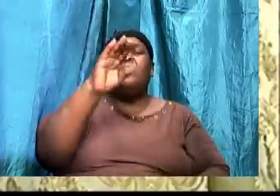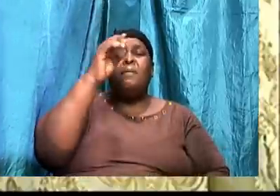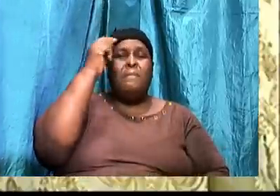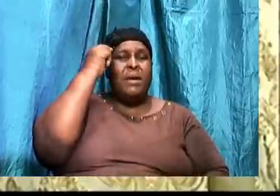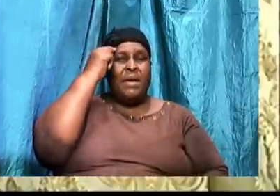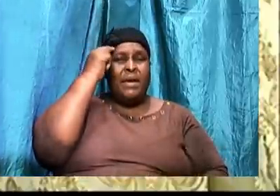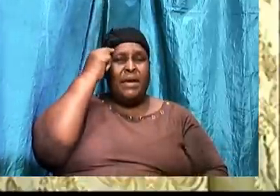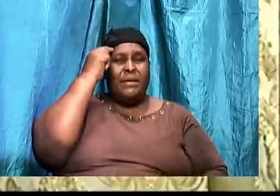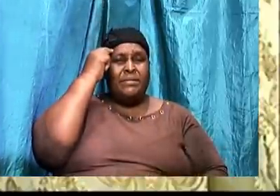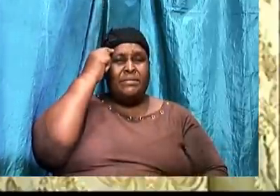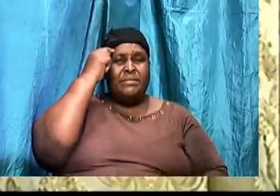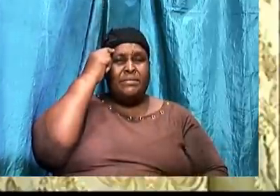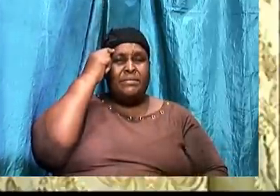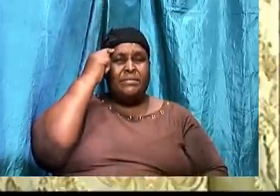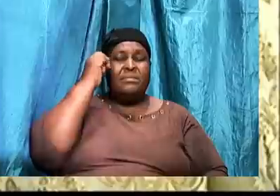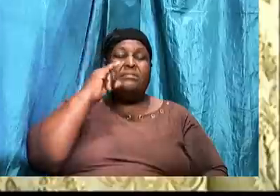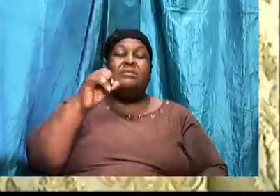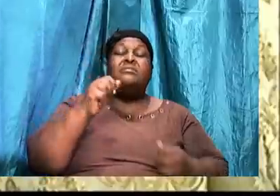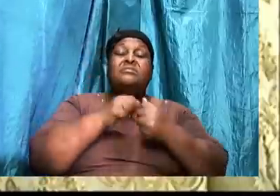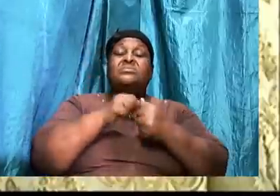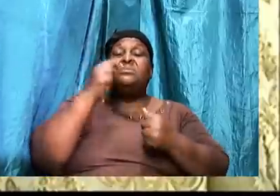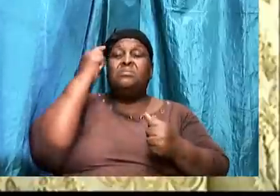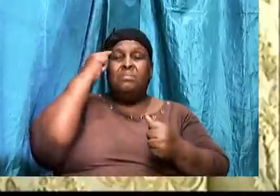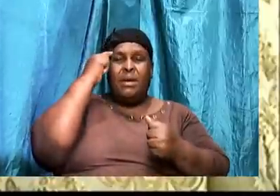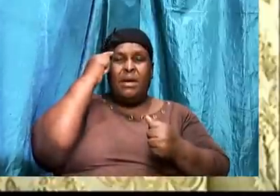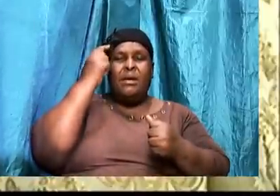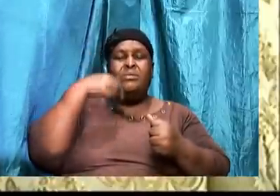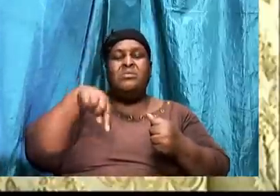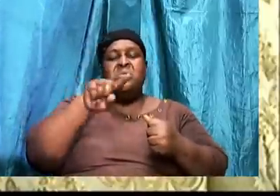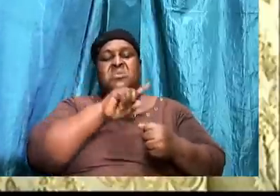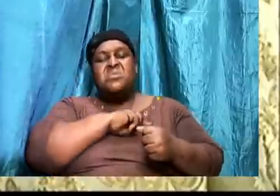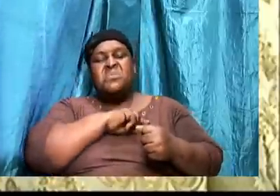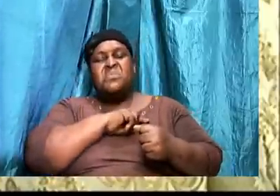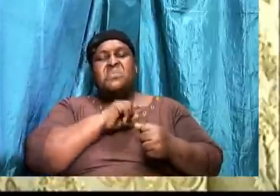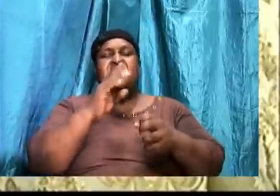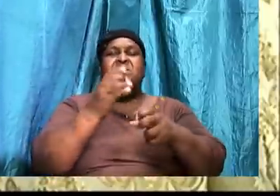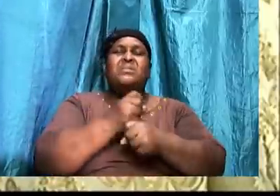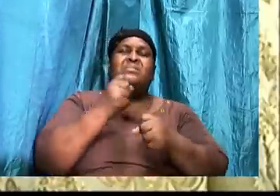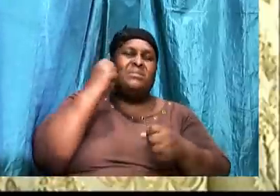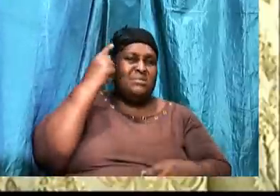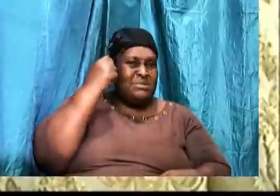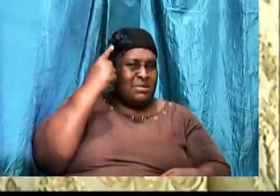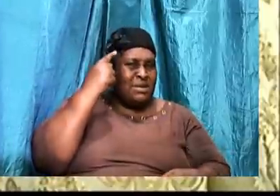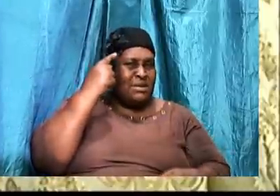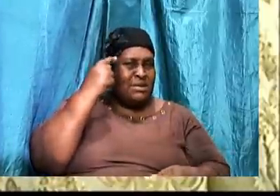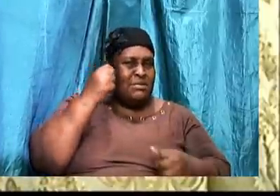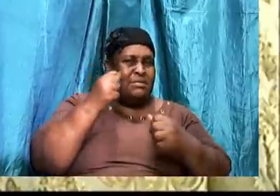mind that we get the understanding of God. And it is with the mind that we serve God.